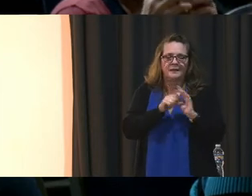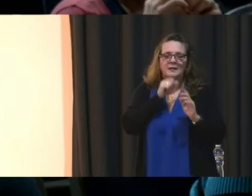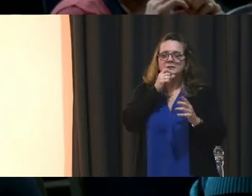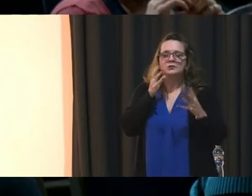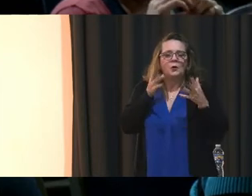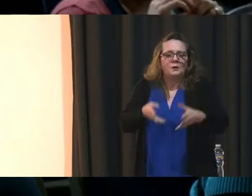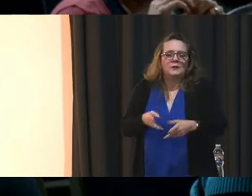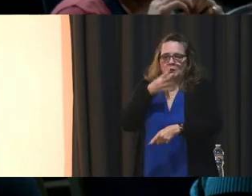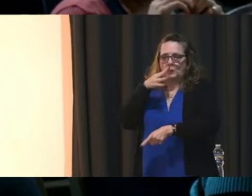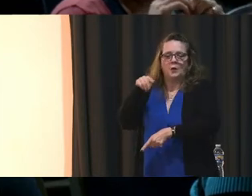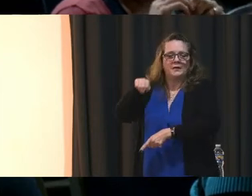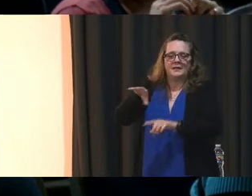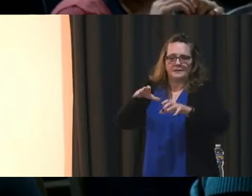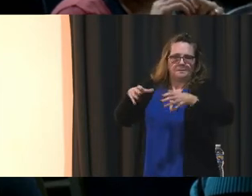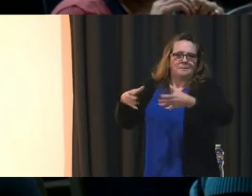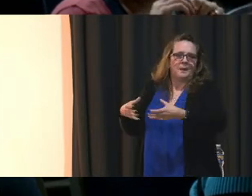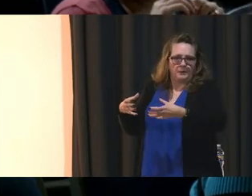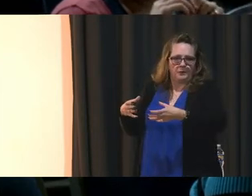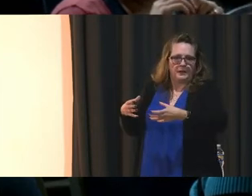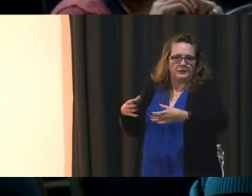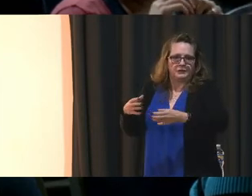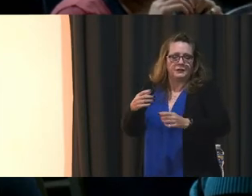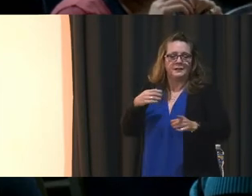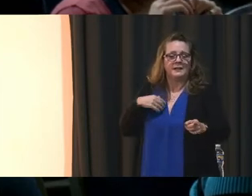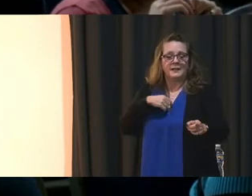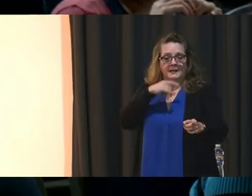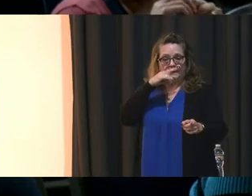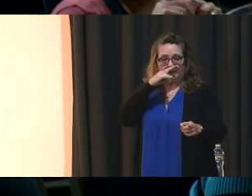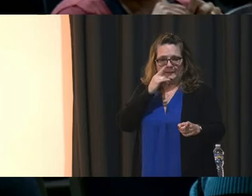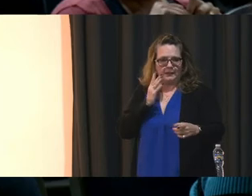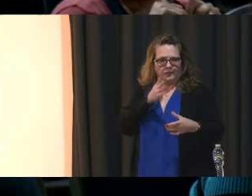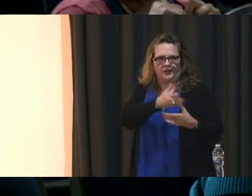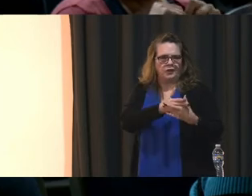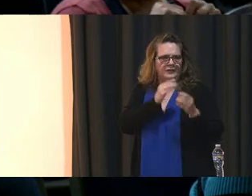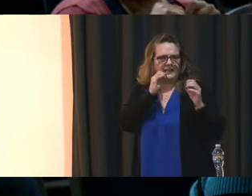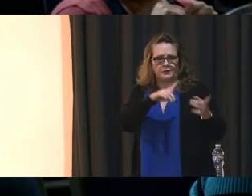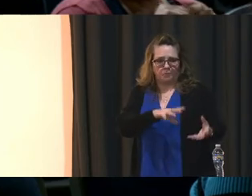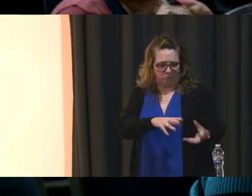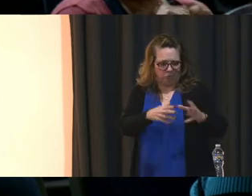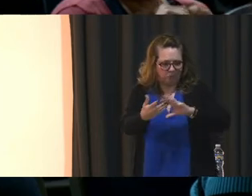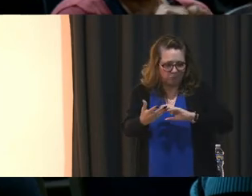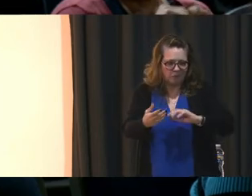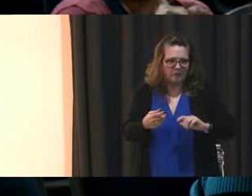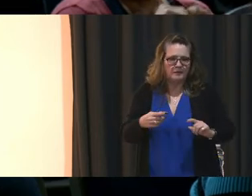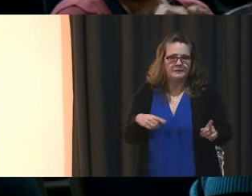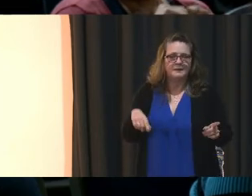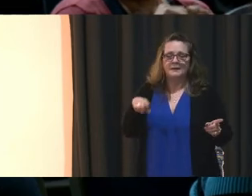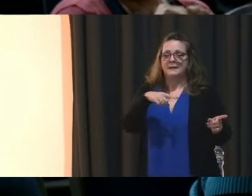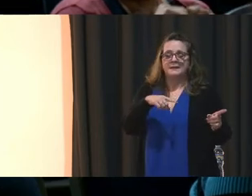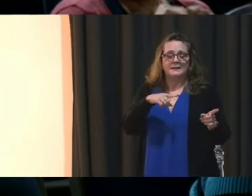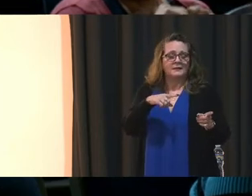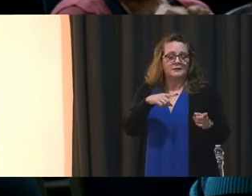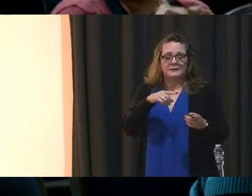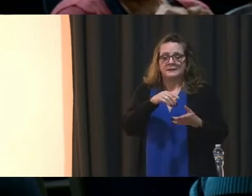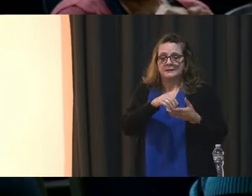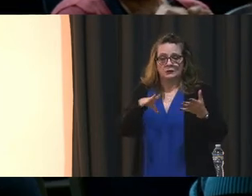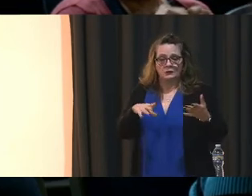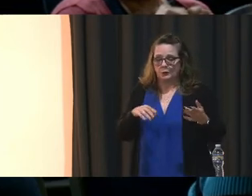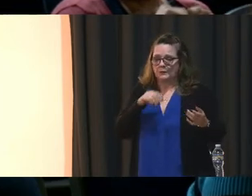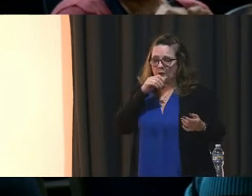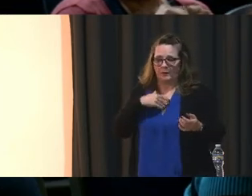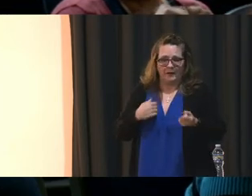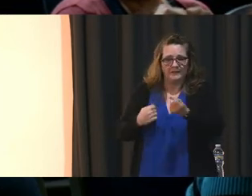behind. Absolutely. There is kids that have interrupted education. There are kids that do not have parents. There are kids